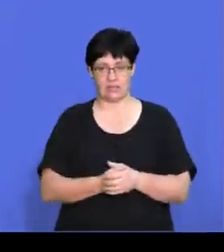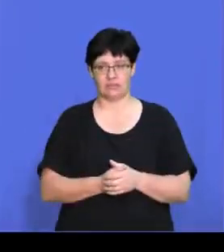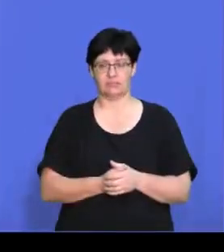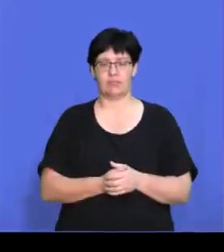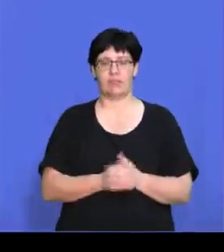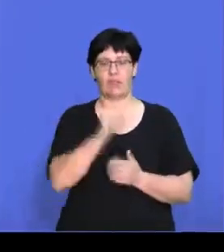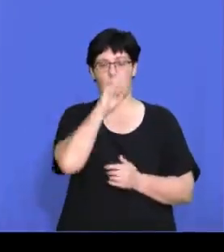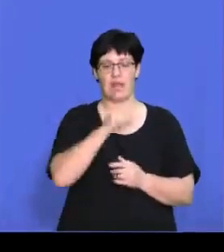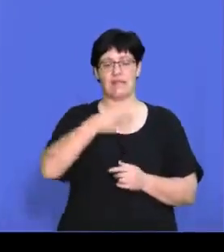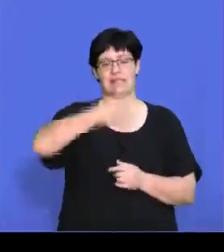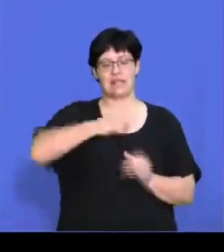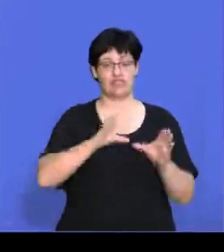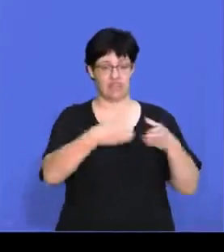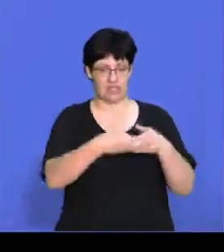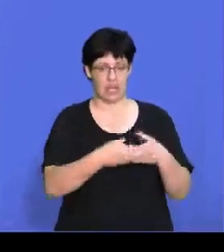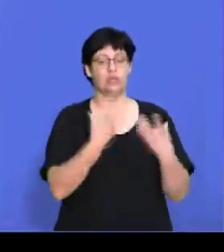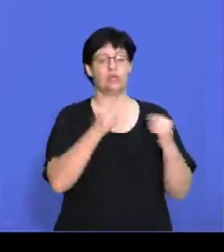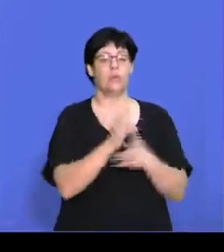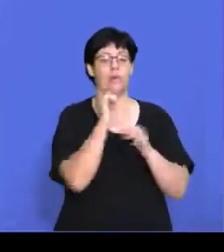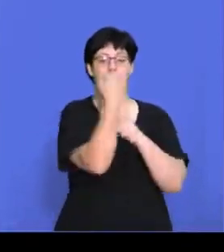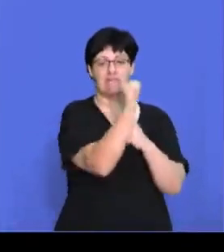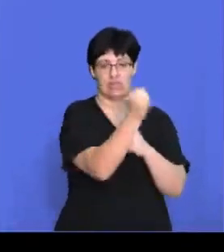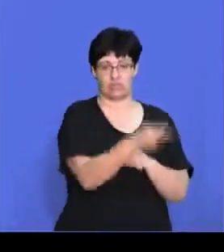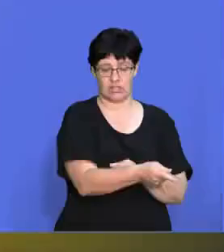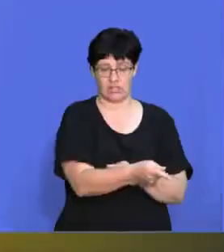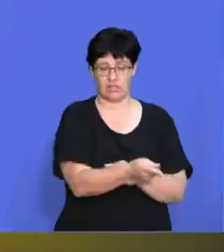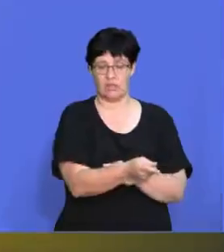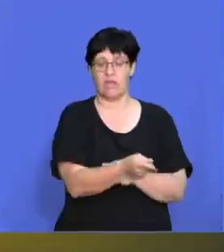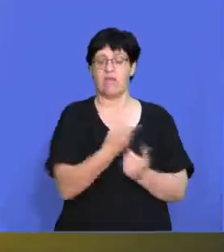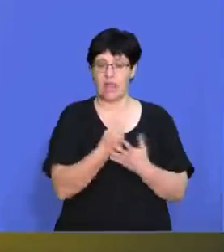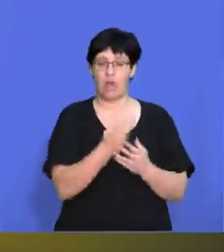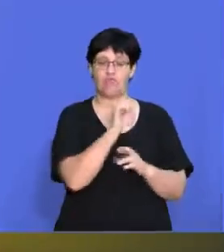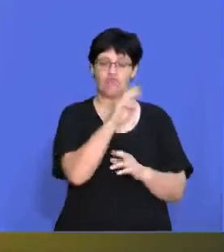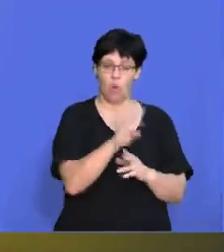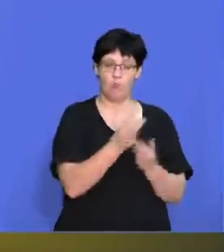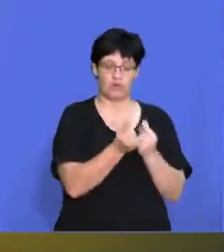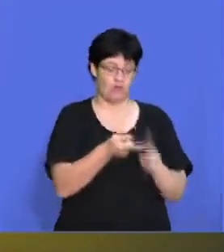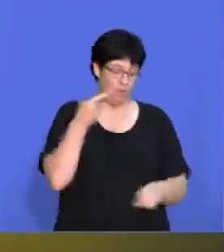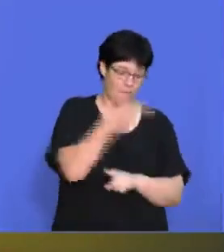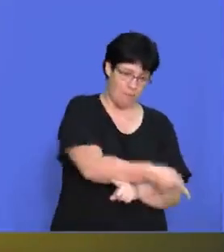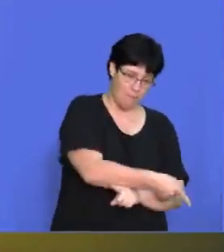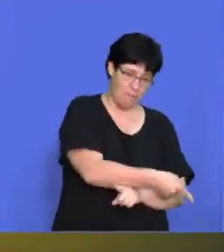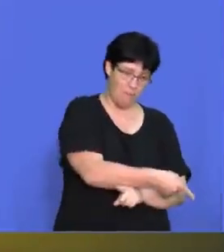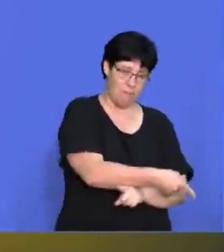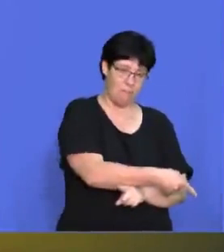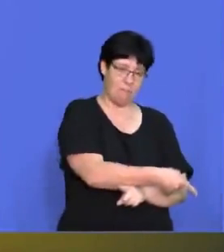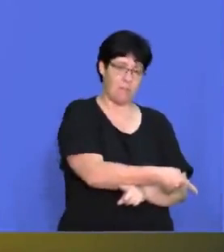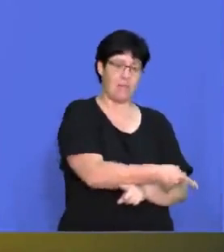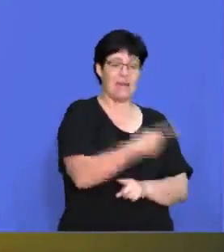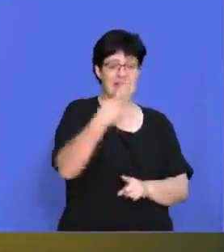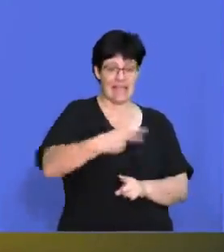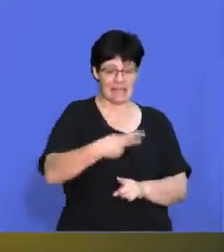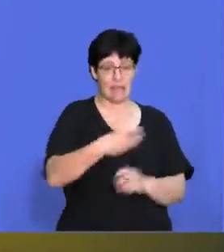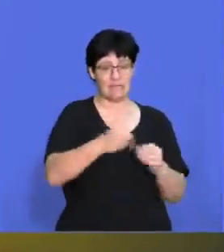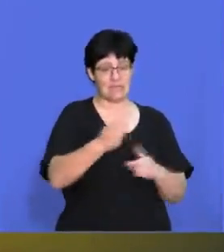sector. Remember that the secondary sector has got to do with manufacturing. They're taking raw materials from either